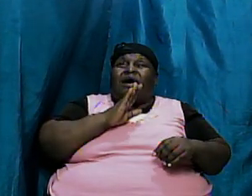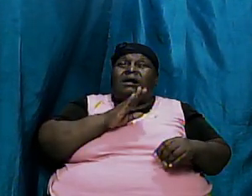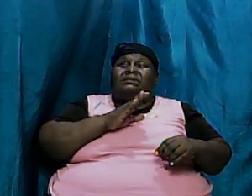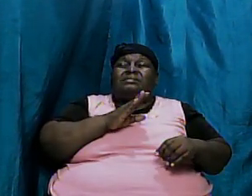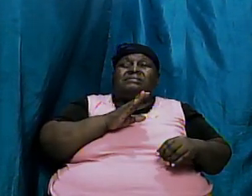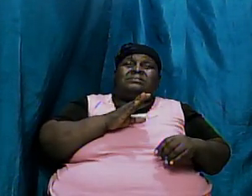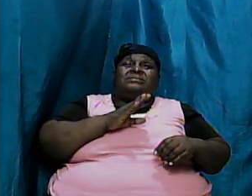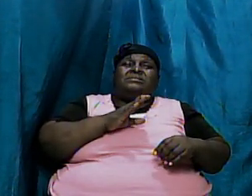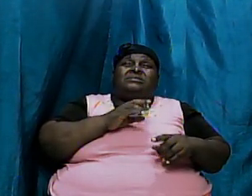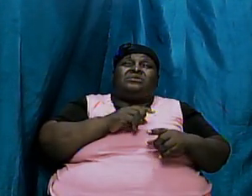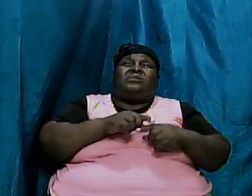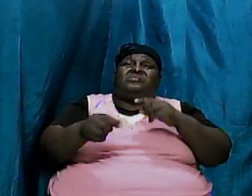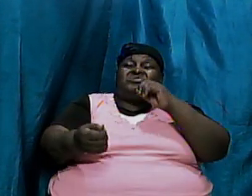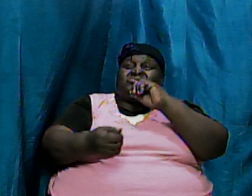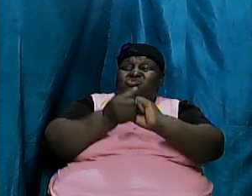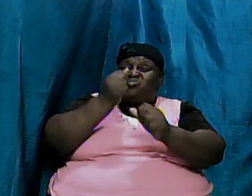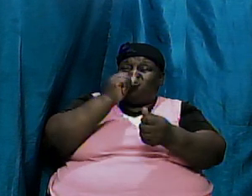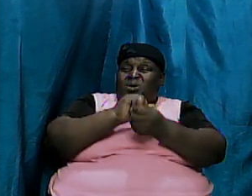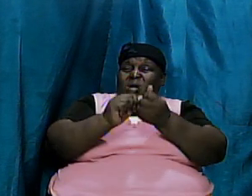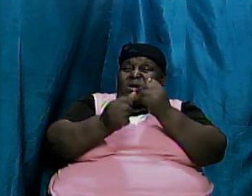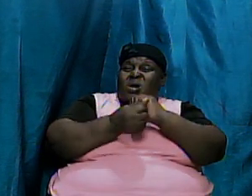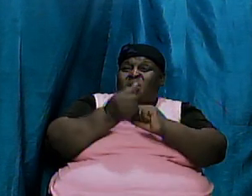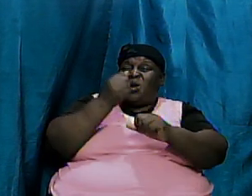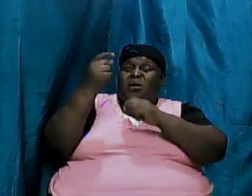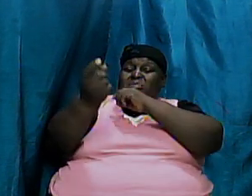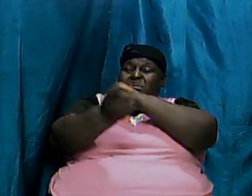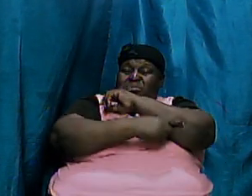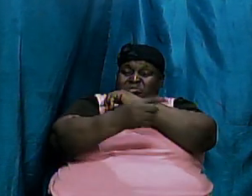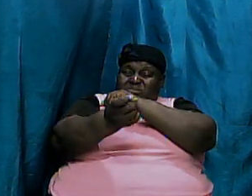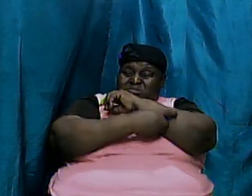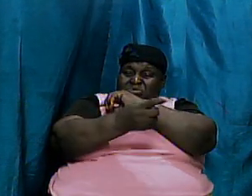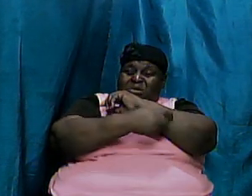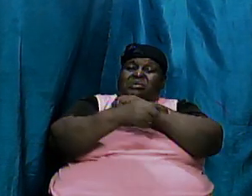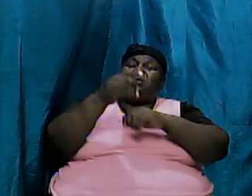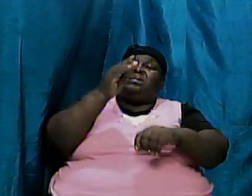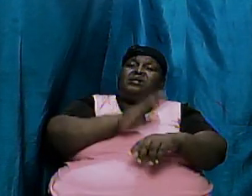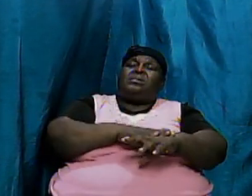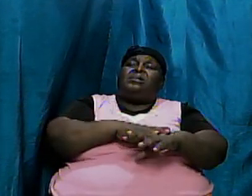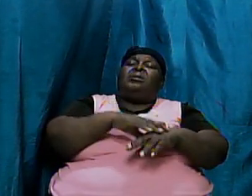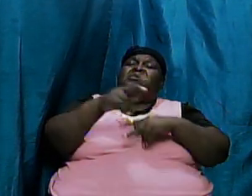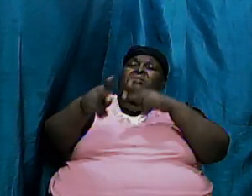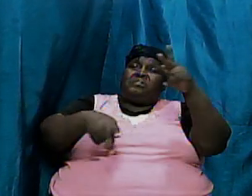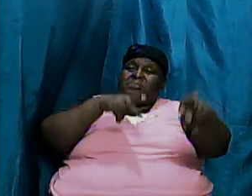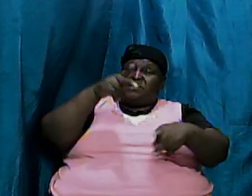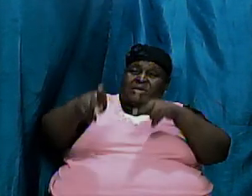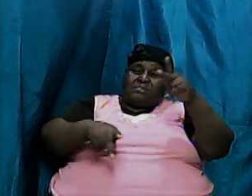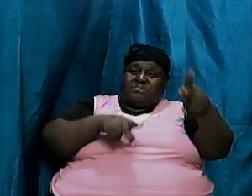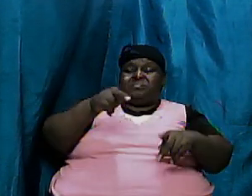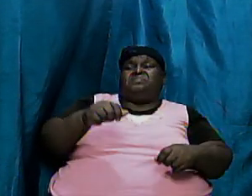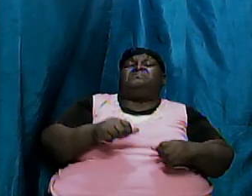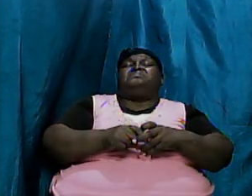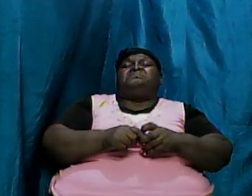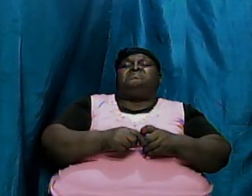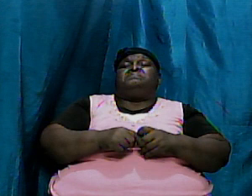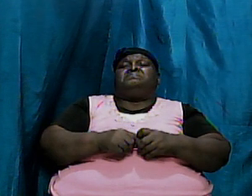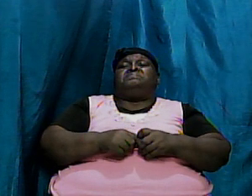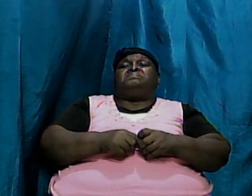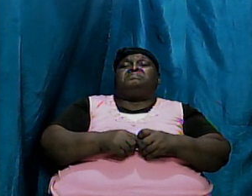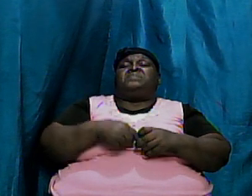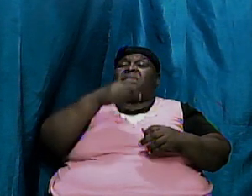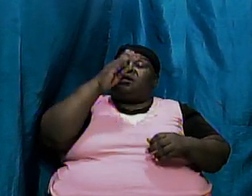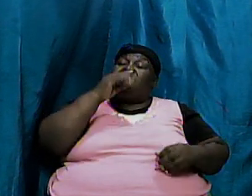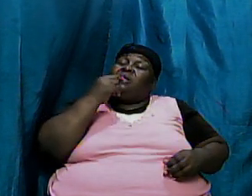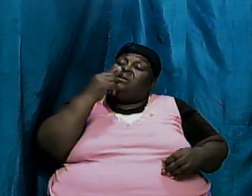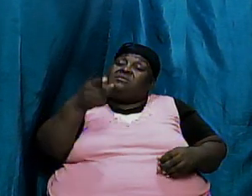rain down punishment on the people and God told